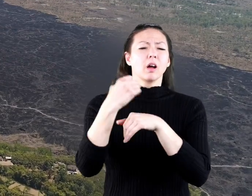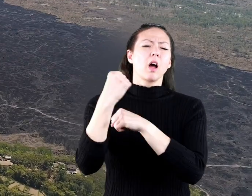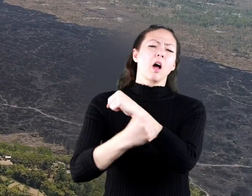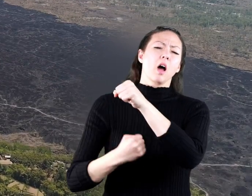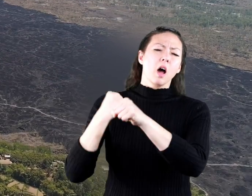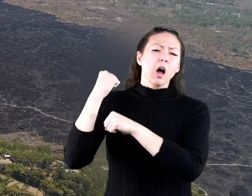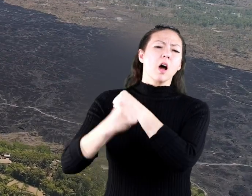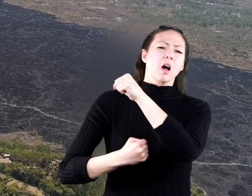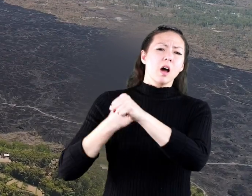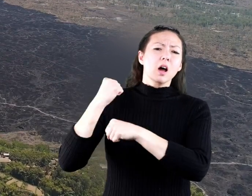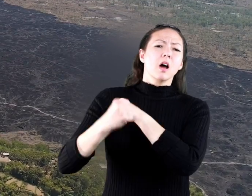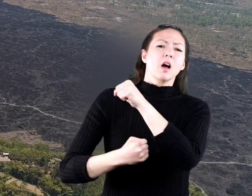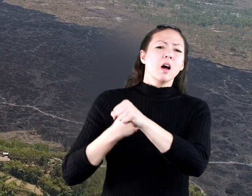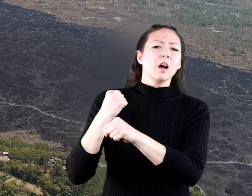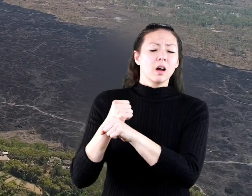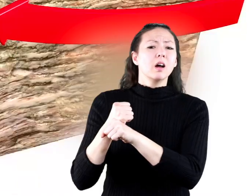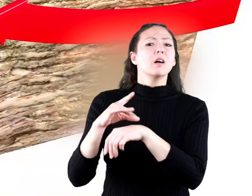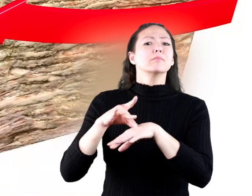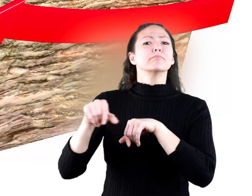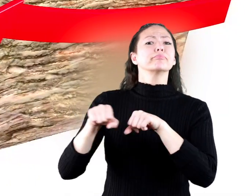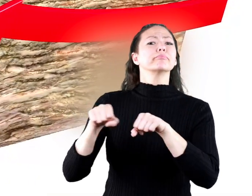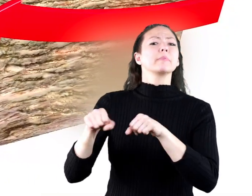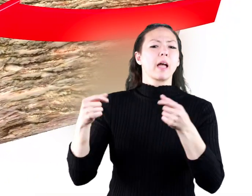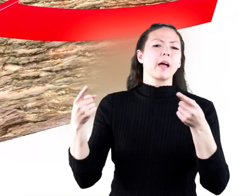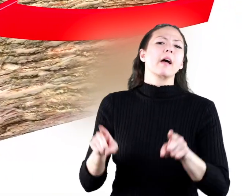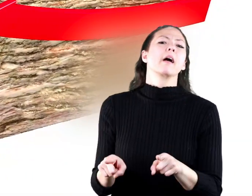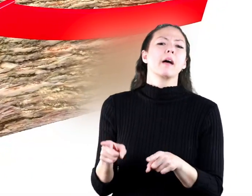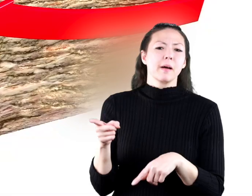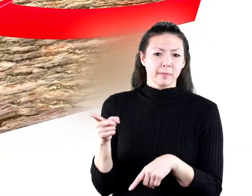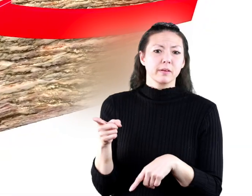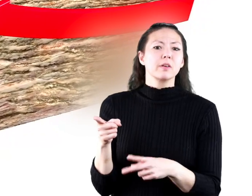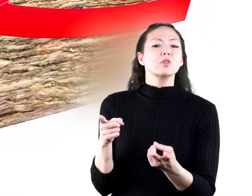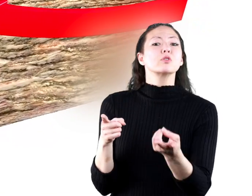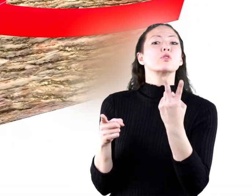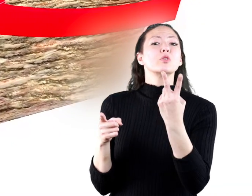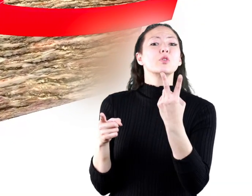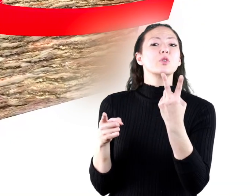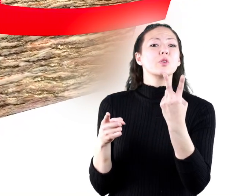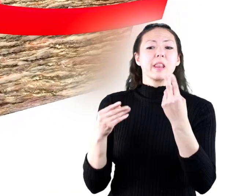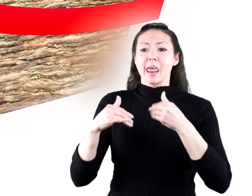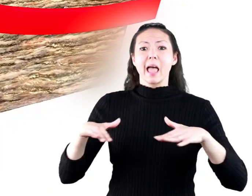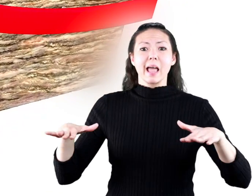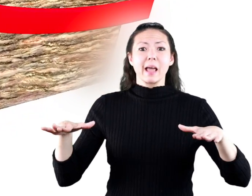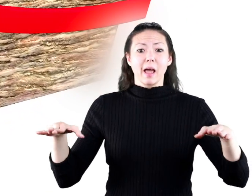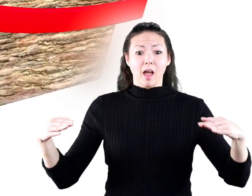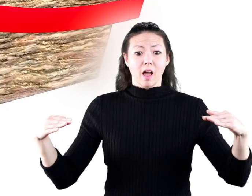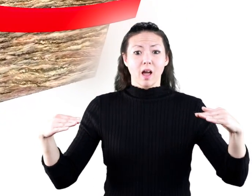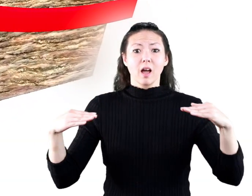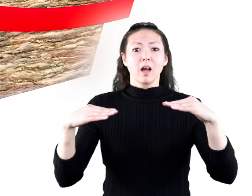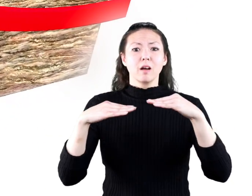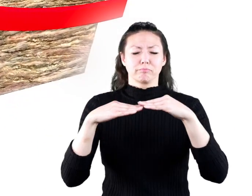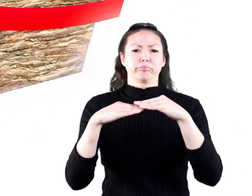over a long period of time earthquakes can also happen where these two land masses meet